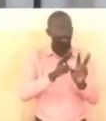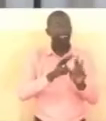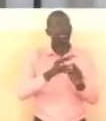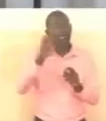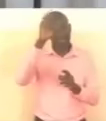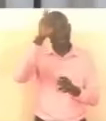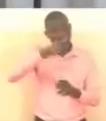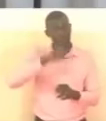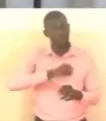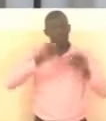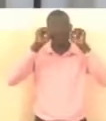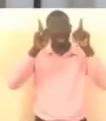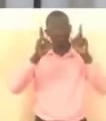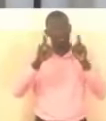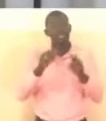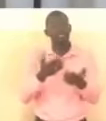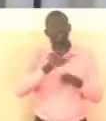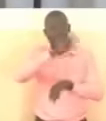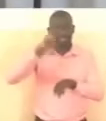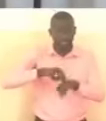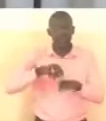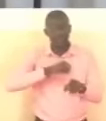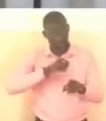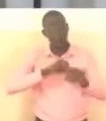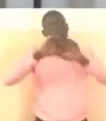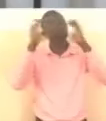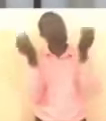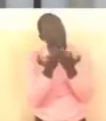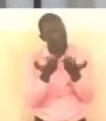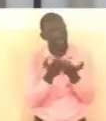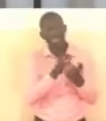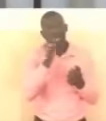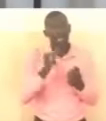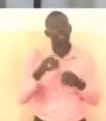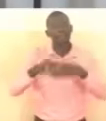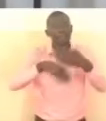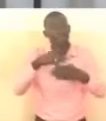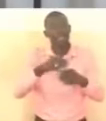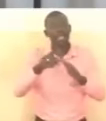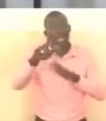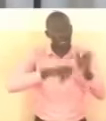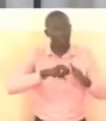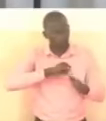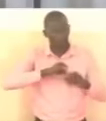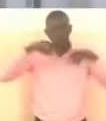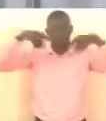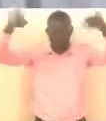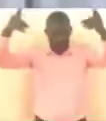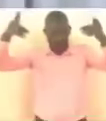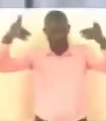and thereby the nature of their communities and the pace and level of their progress and development